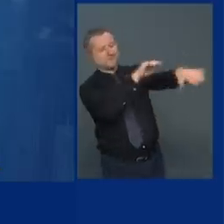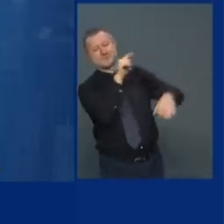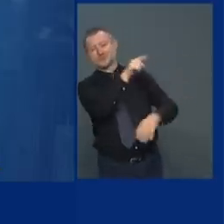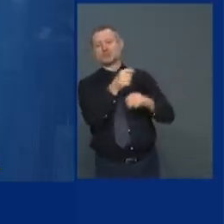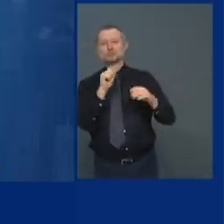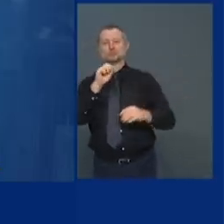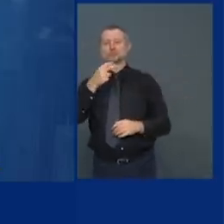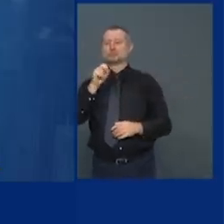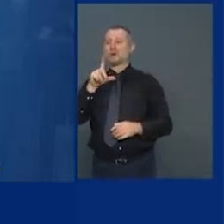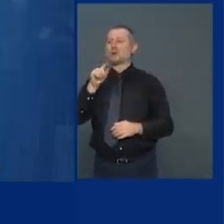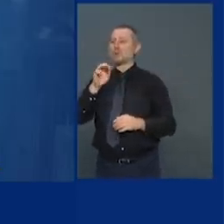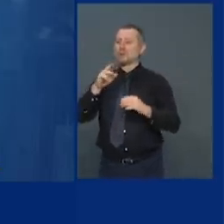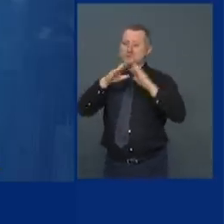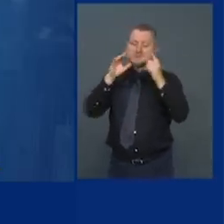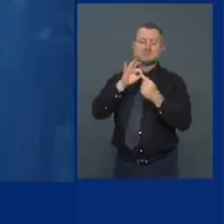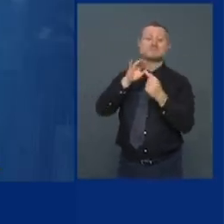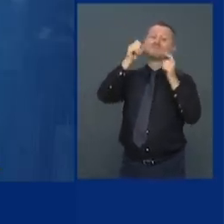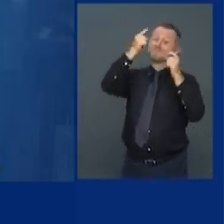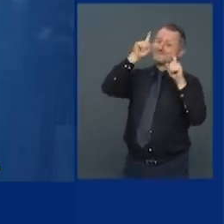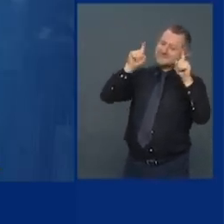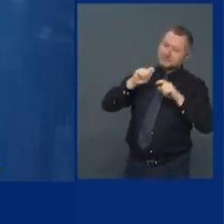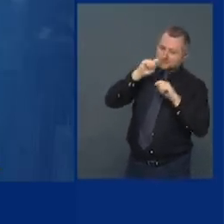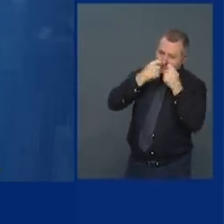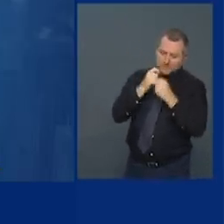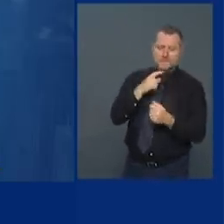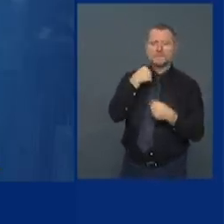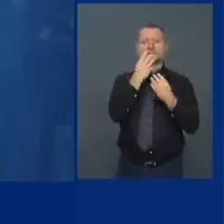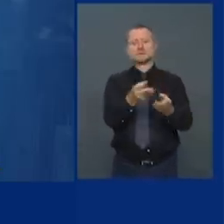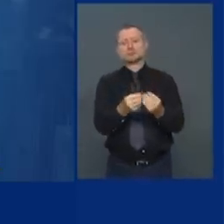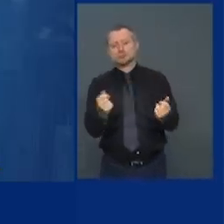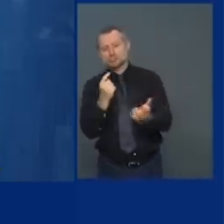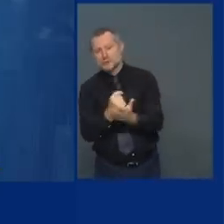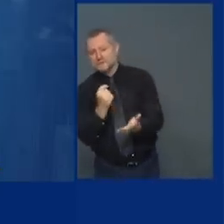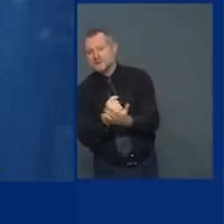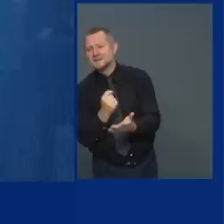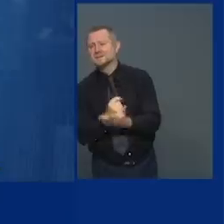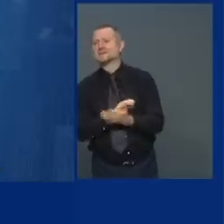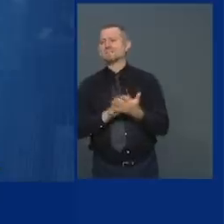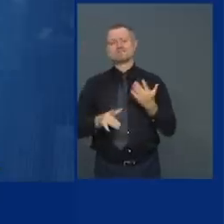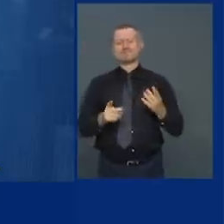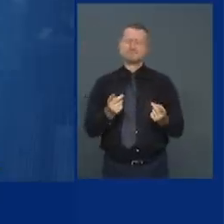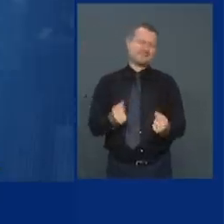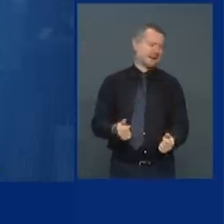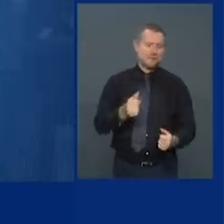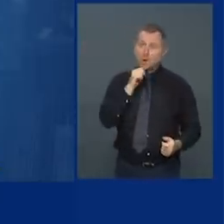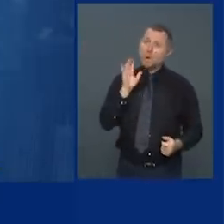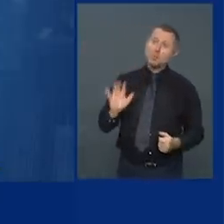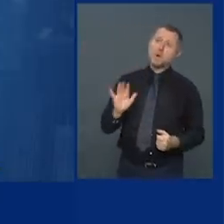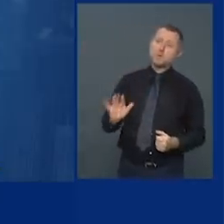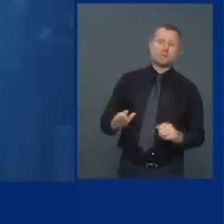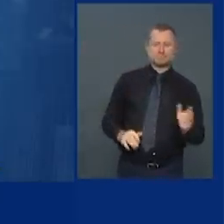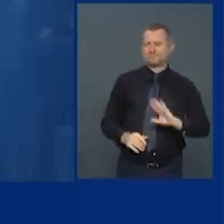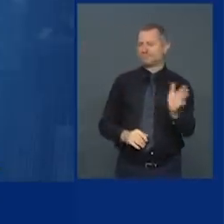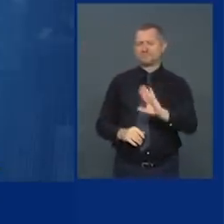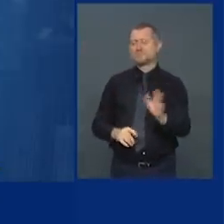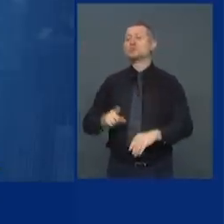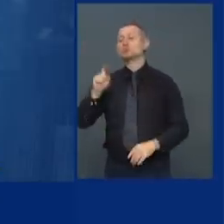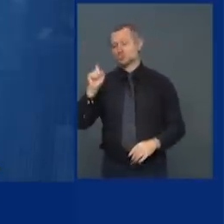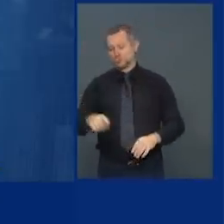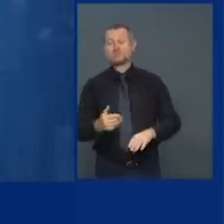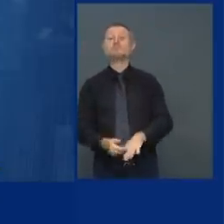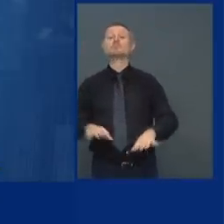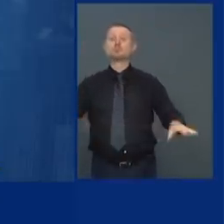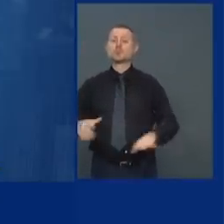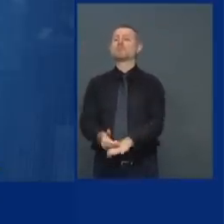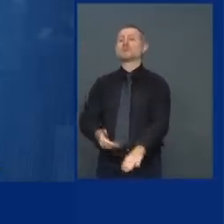get them treatment this is eminently doable should be doable should have been done a long time ago remember we